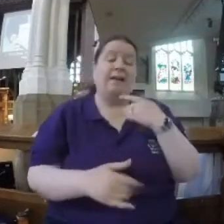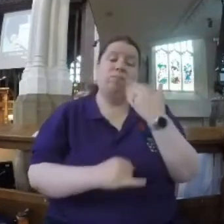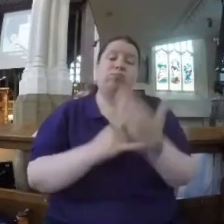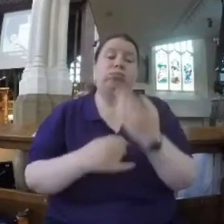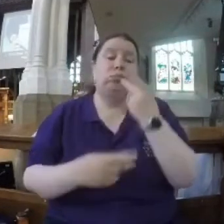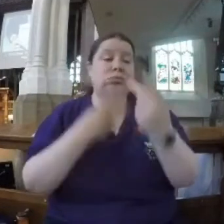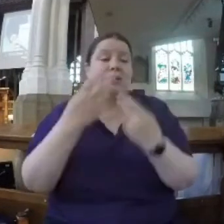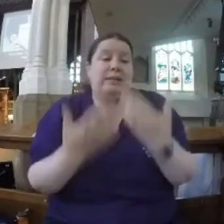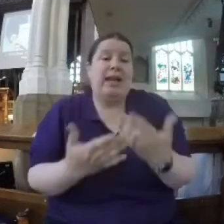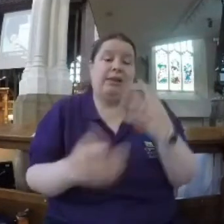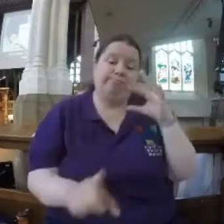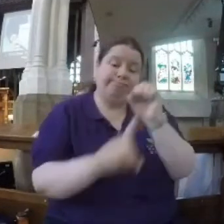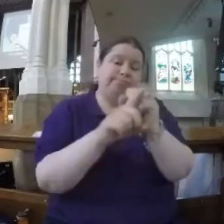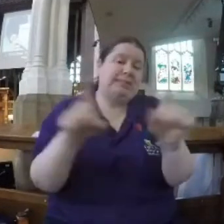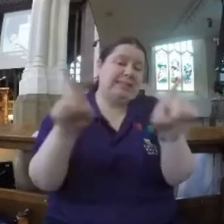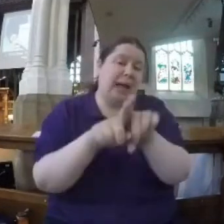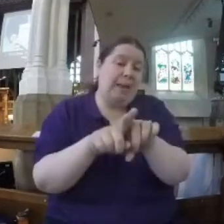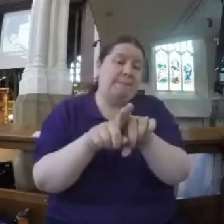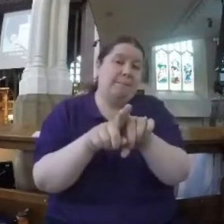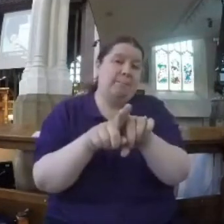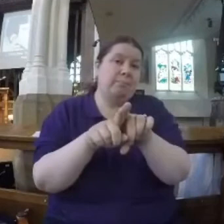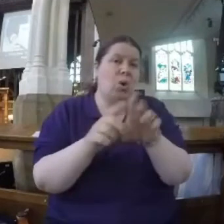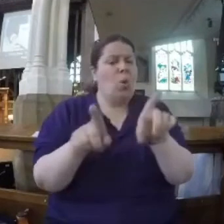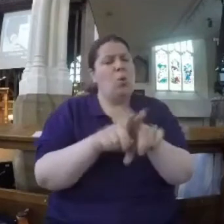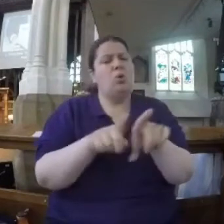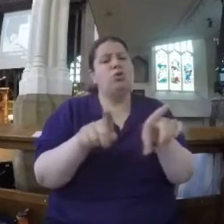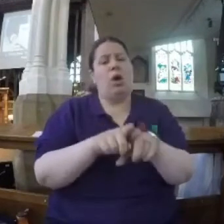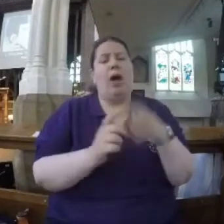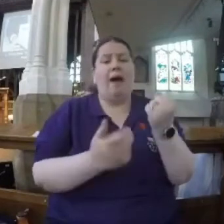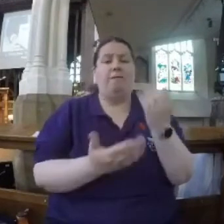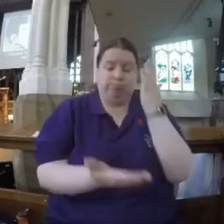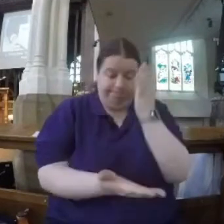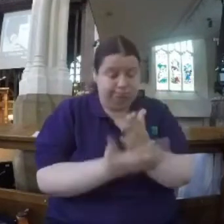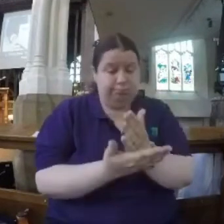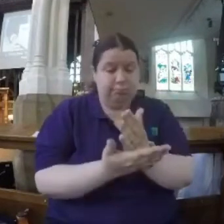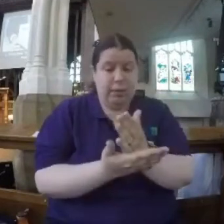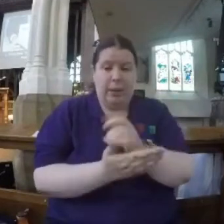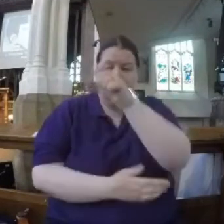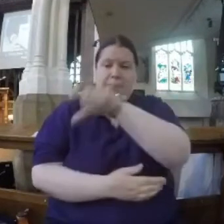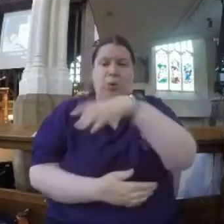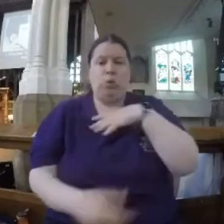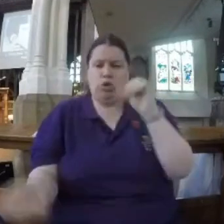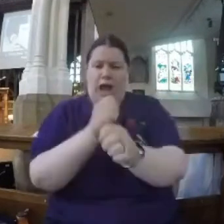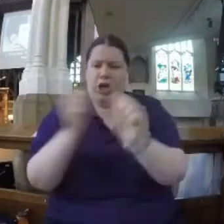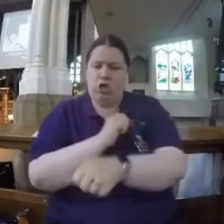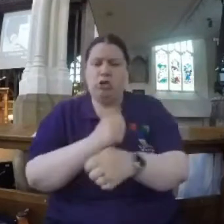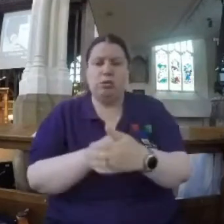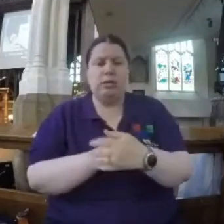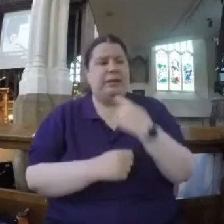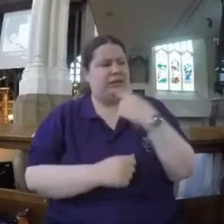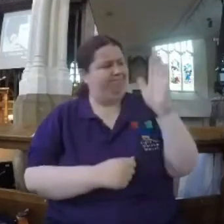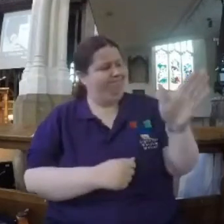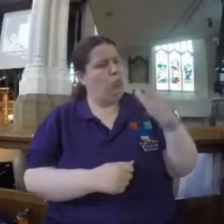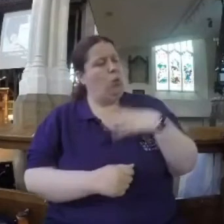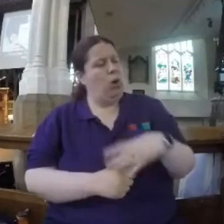thing. But secondly, there's also a literal sense. The zealots said, we want a military Messiah.